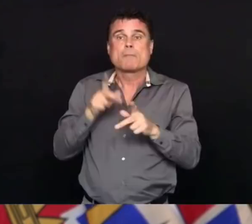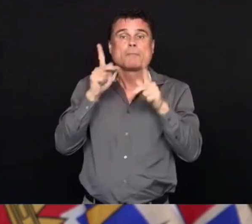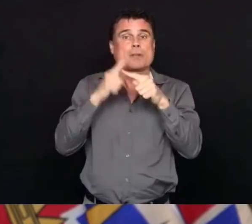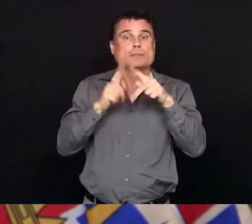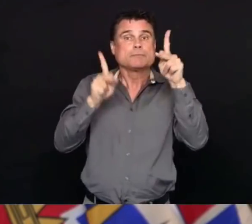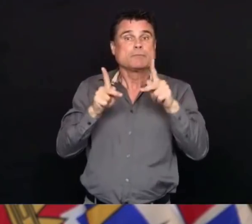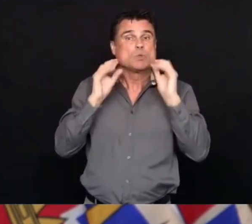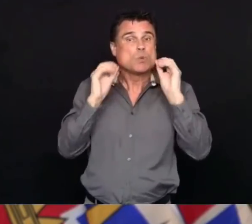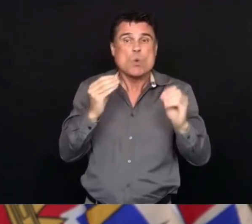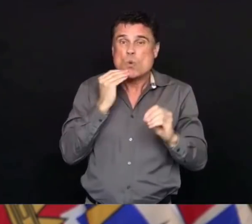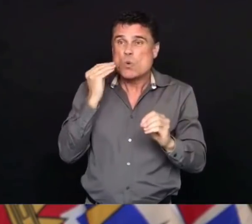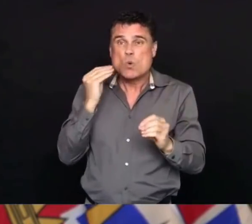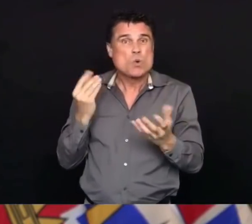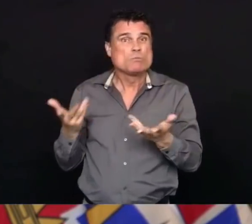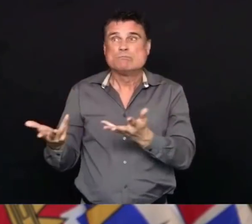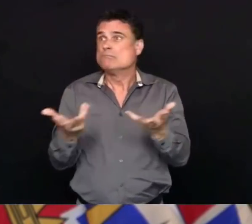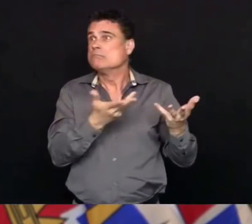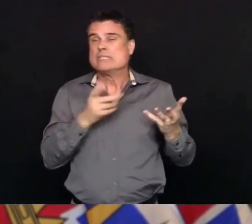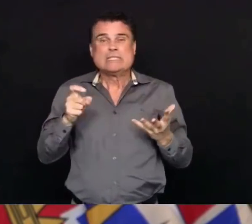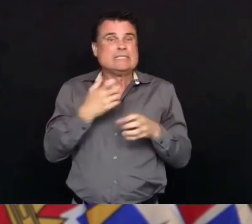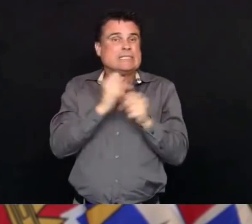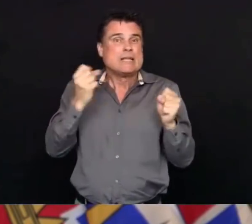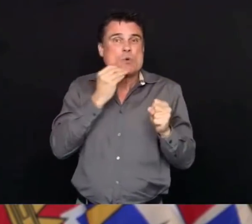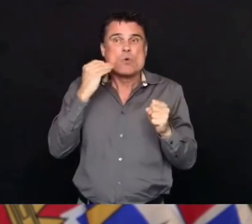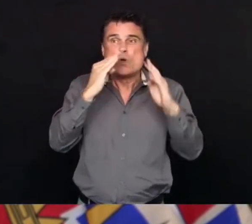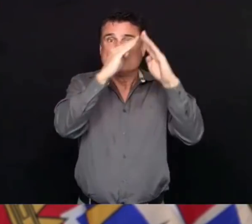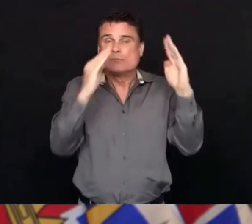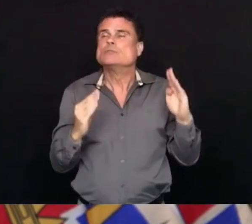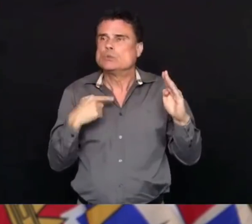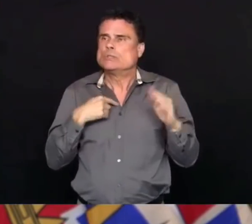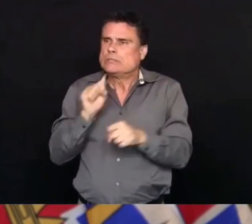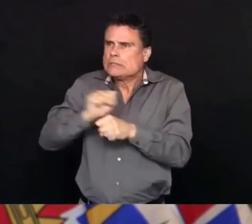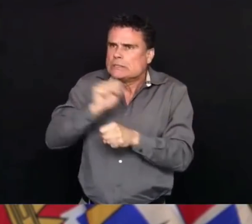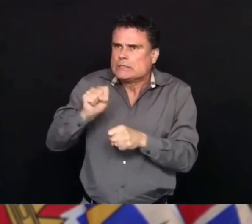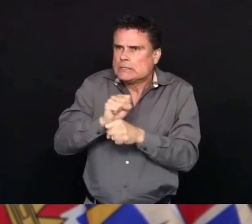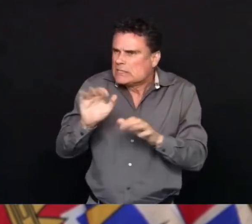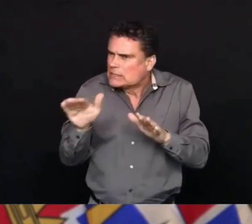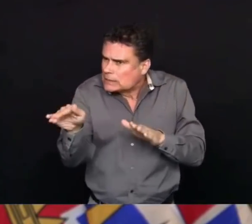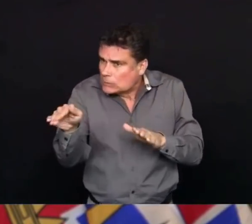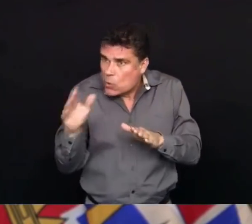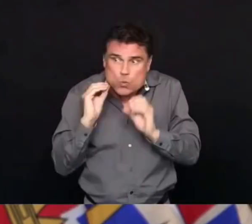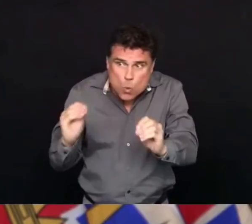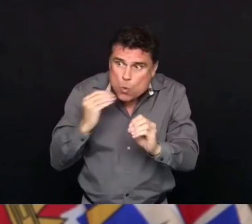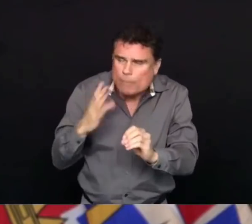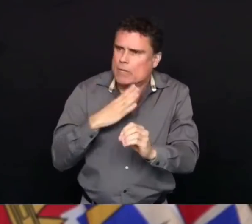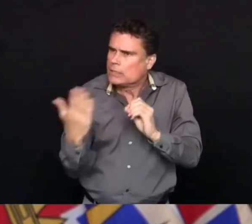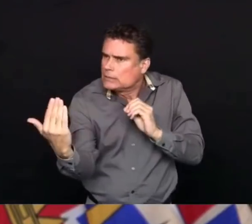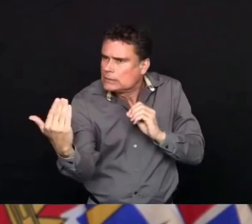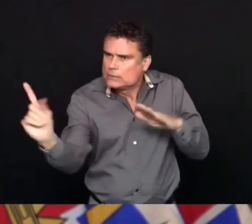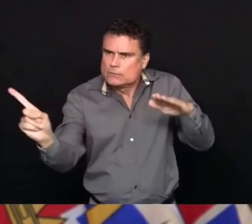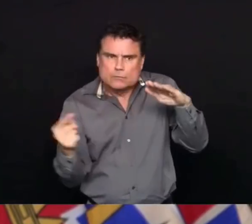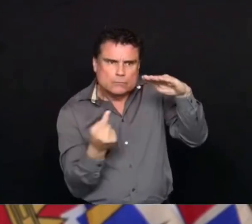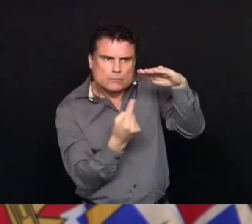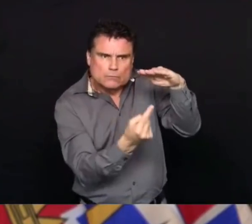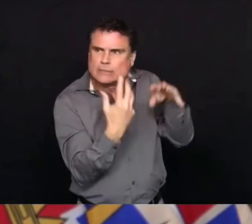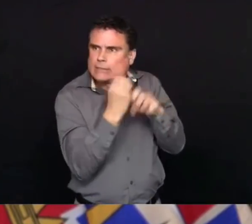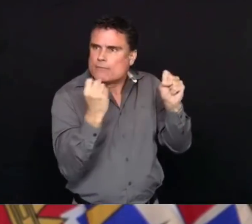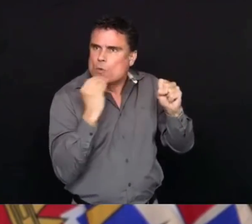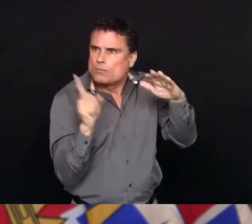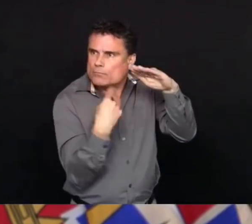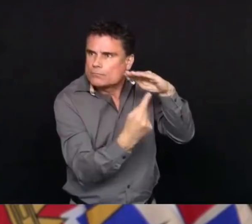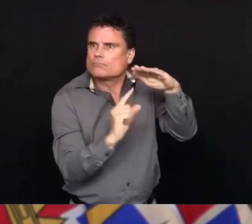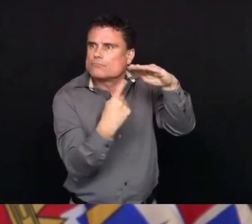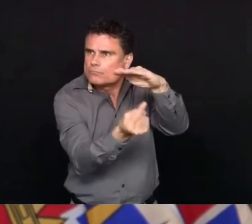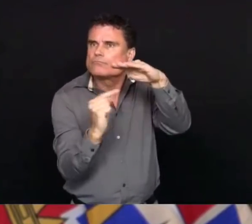people who are experiencing homelessness and other issues, mental health crises, along with their